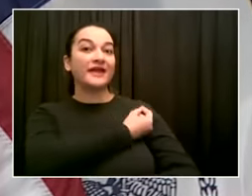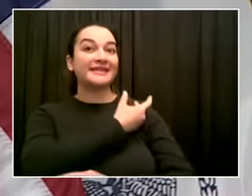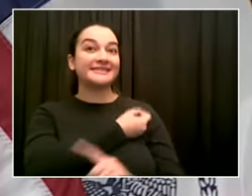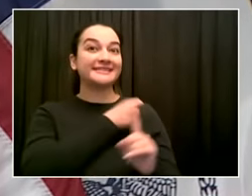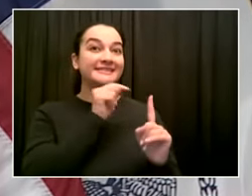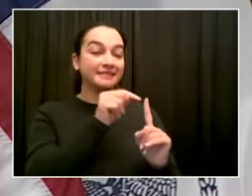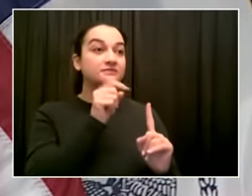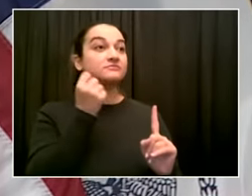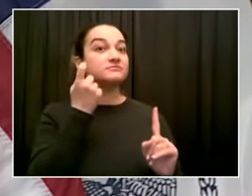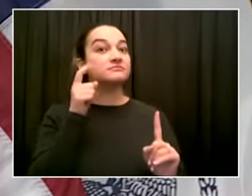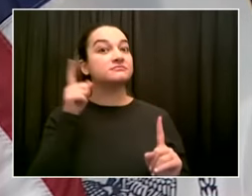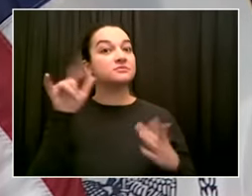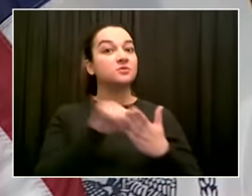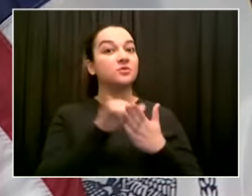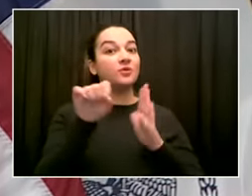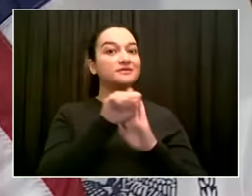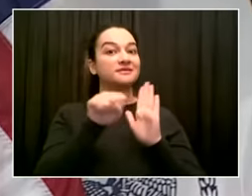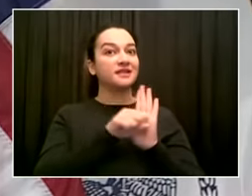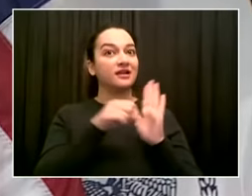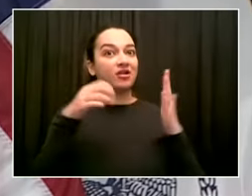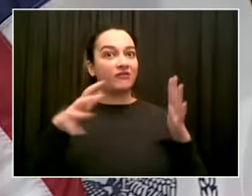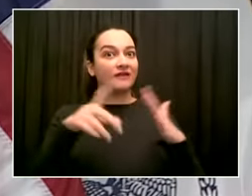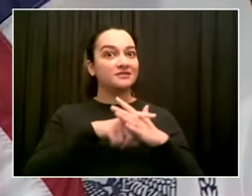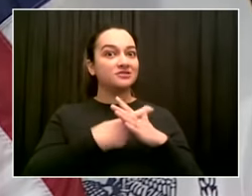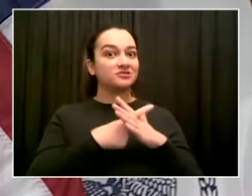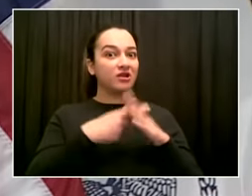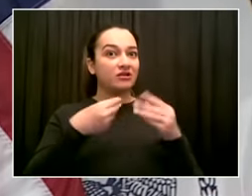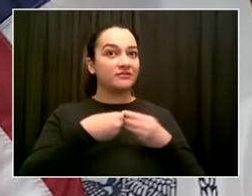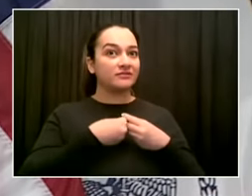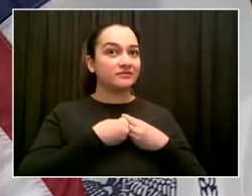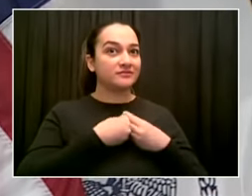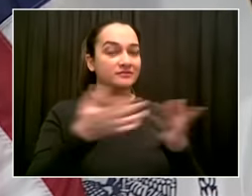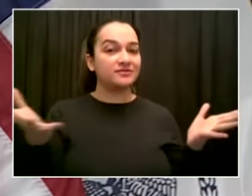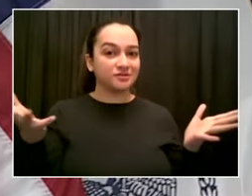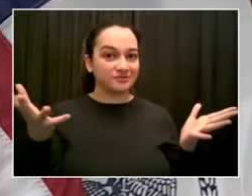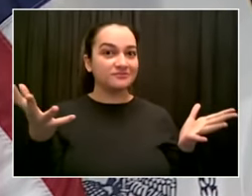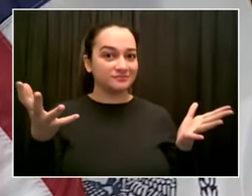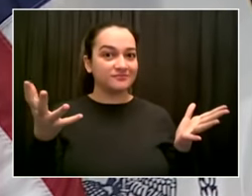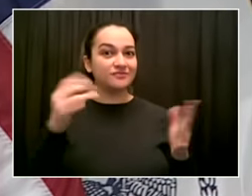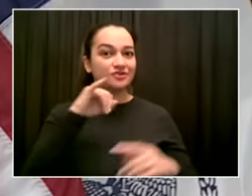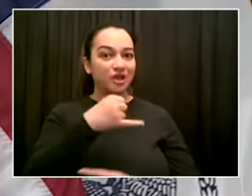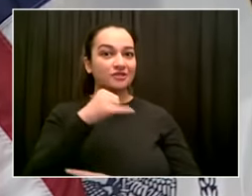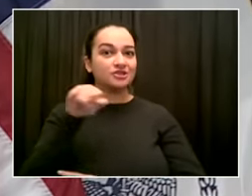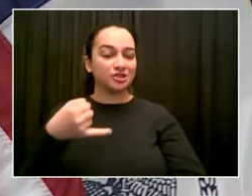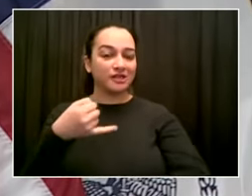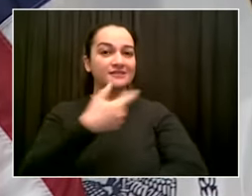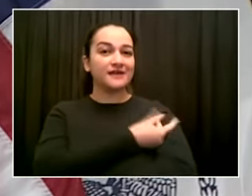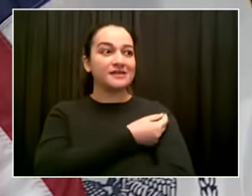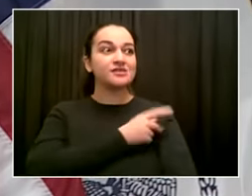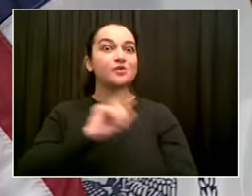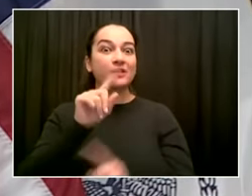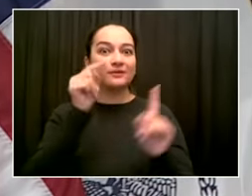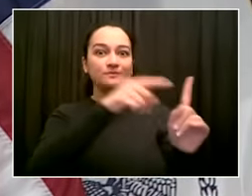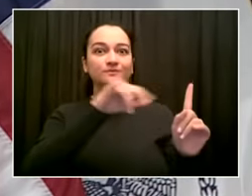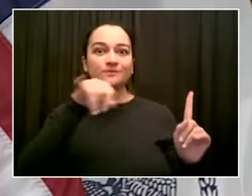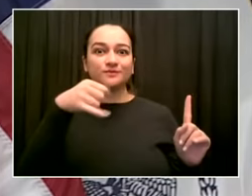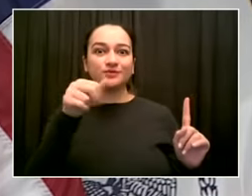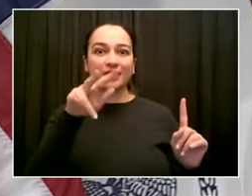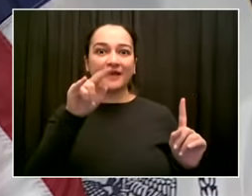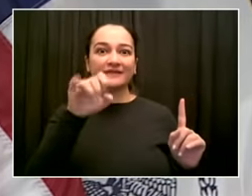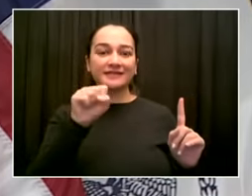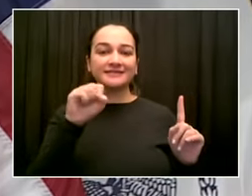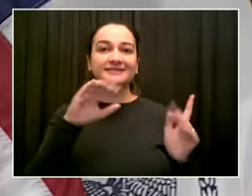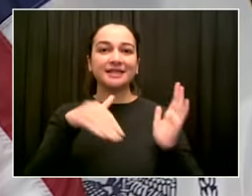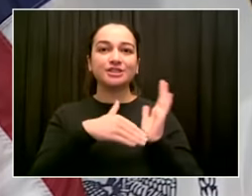where, by the way, there were people waiting hours and hours online to get vaccinated. Two things. I'm wondering, what do you think of the